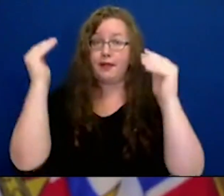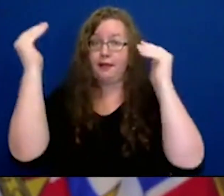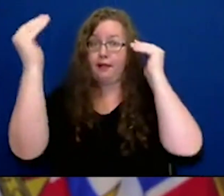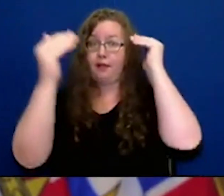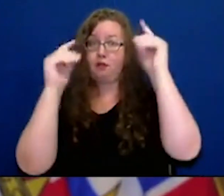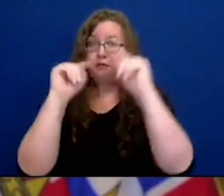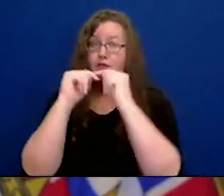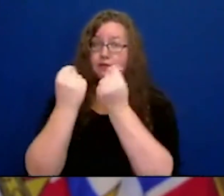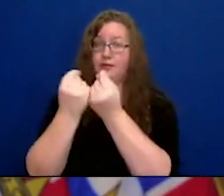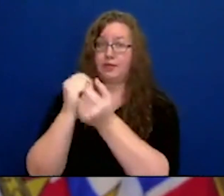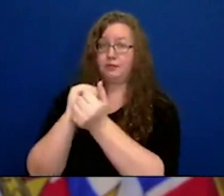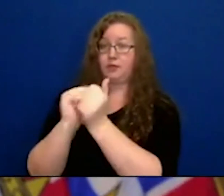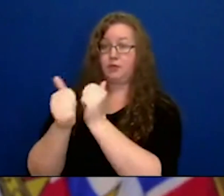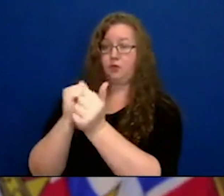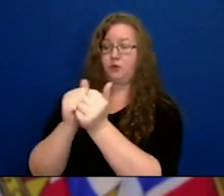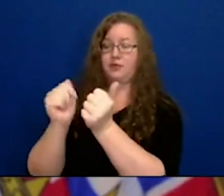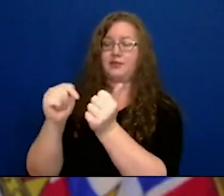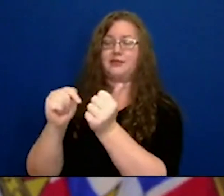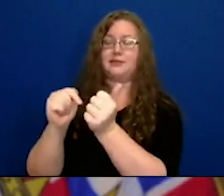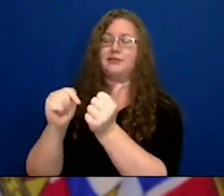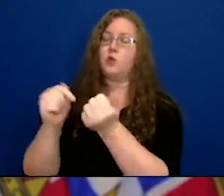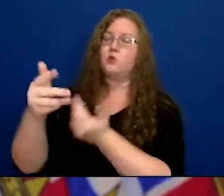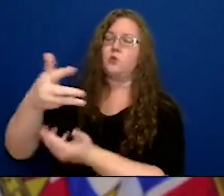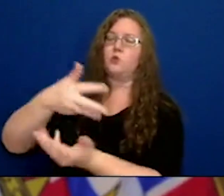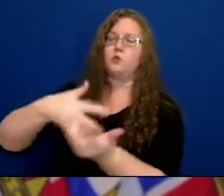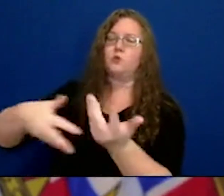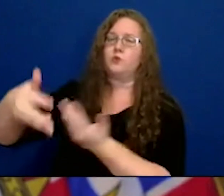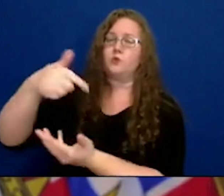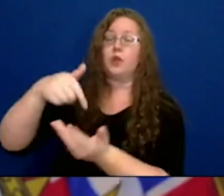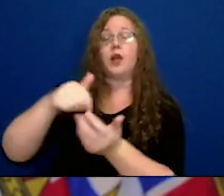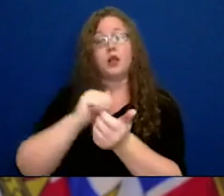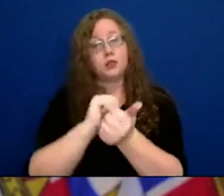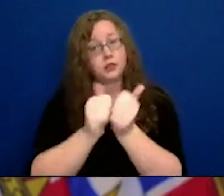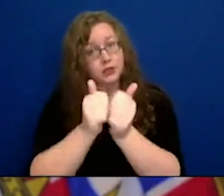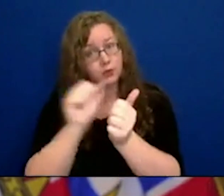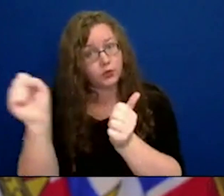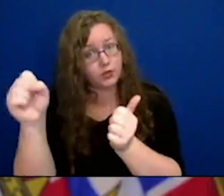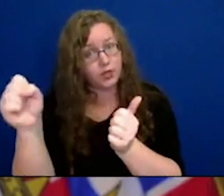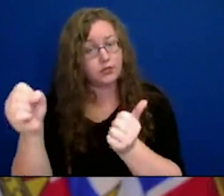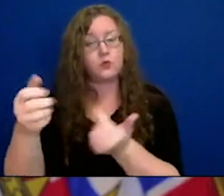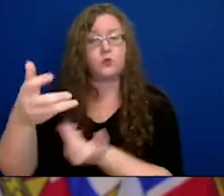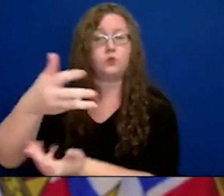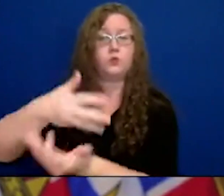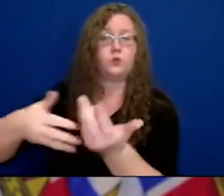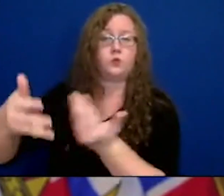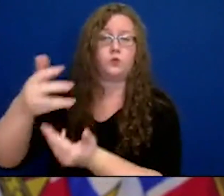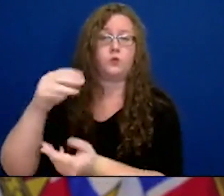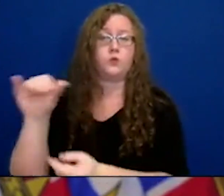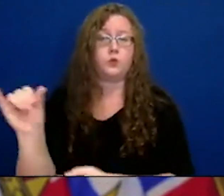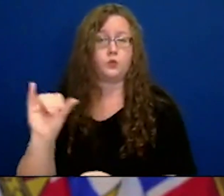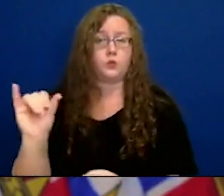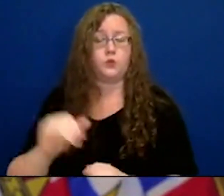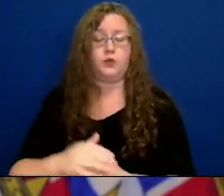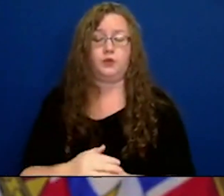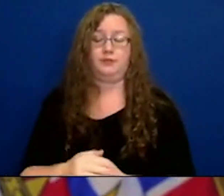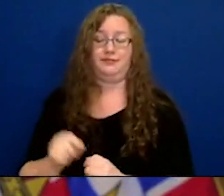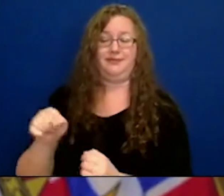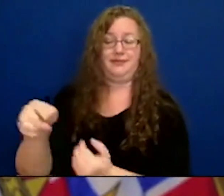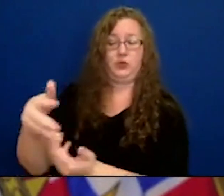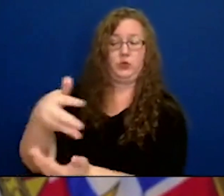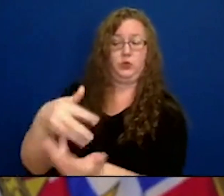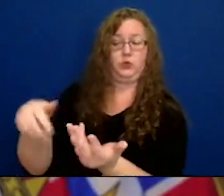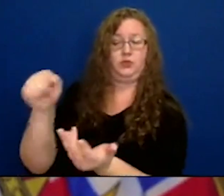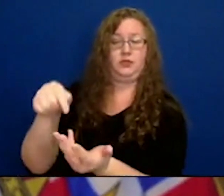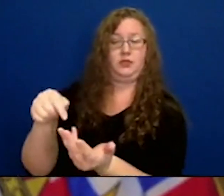sports are really very much social gatherings as well as sport. And unfortunately, those types of gatherings are